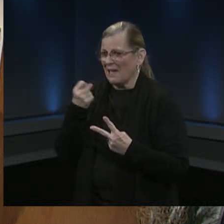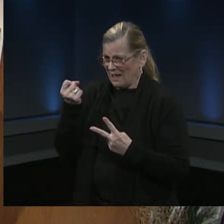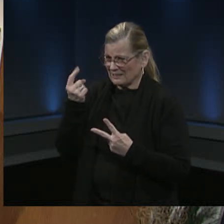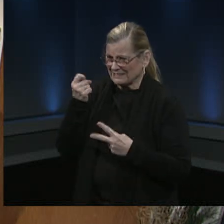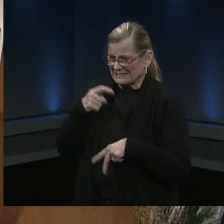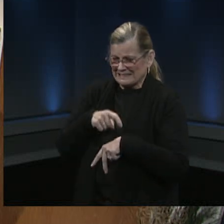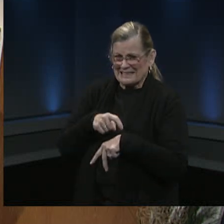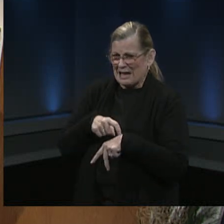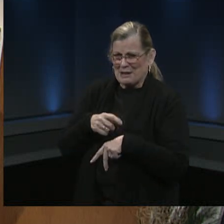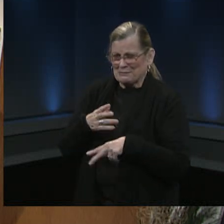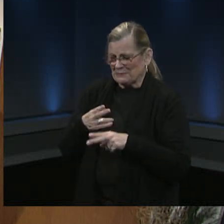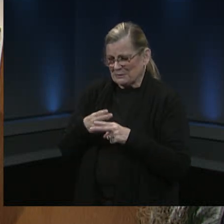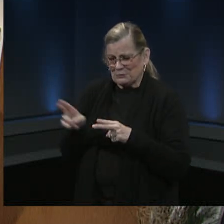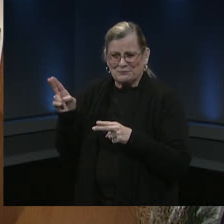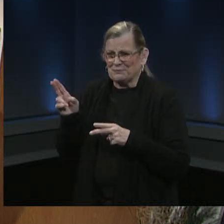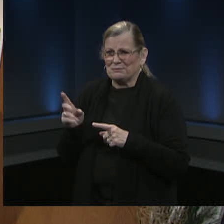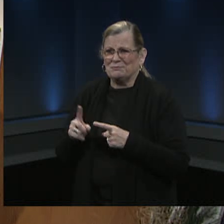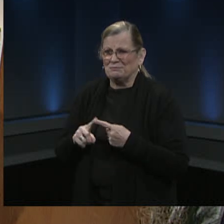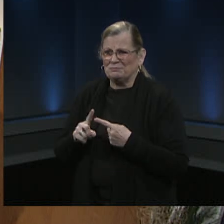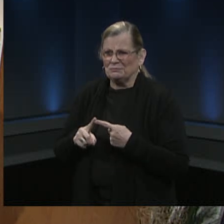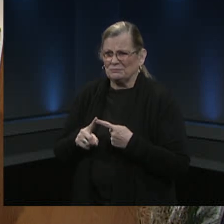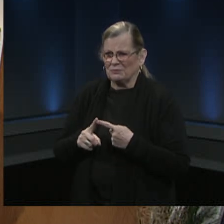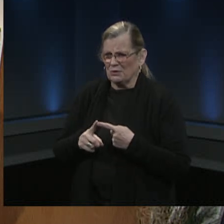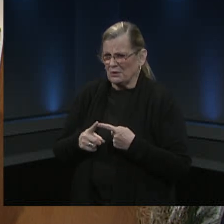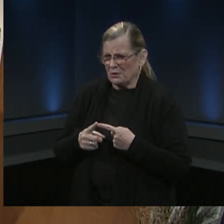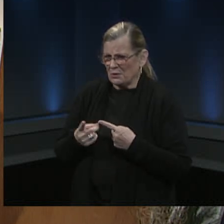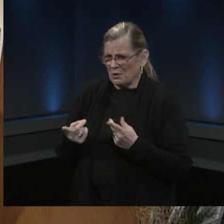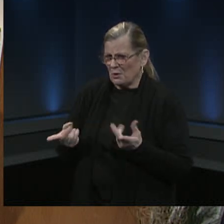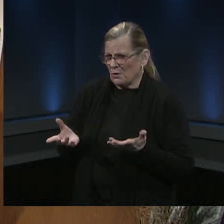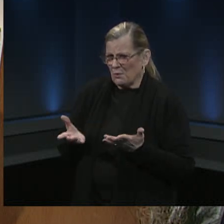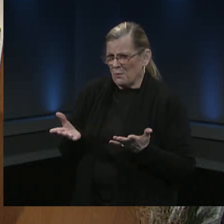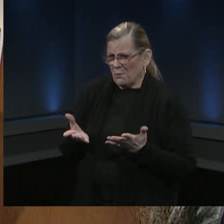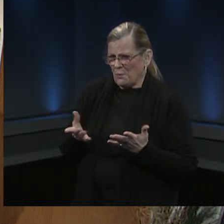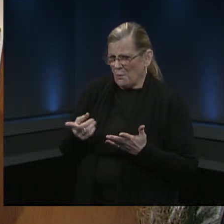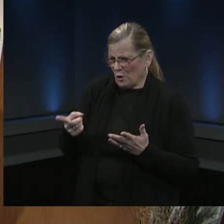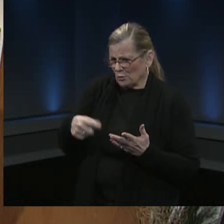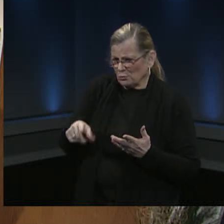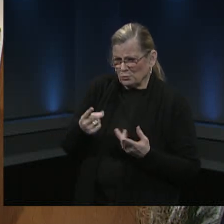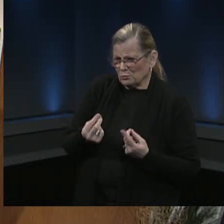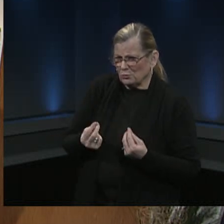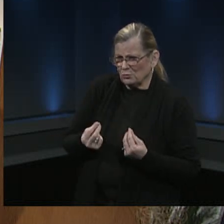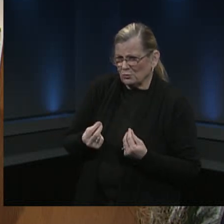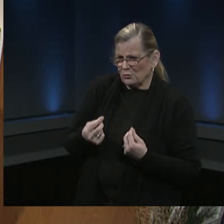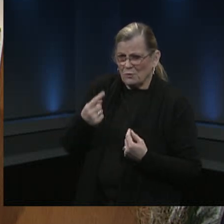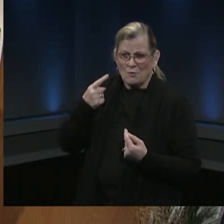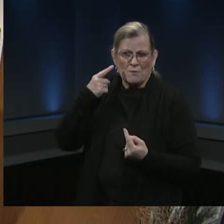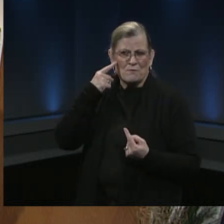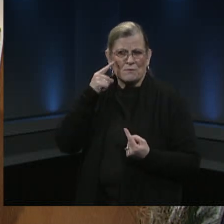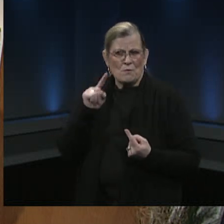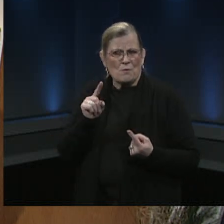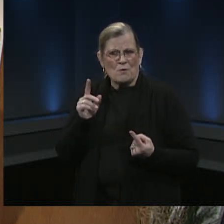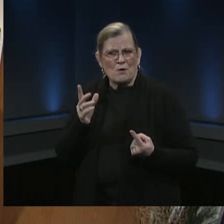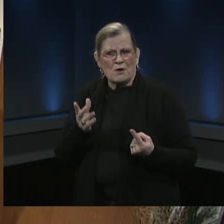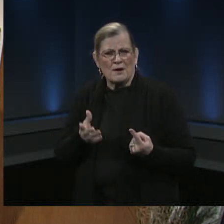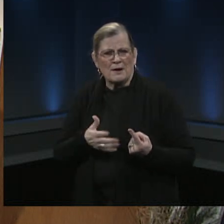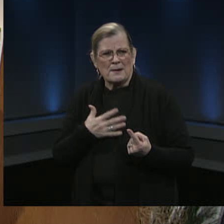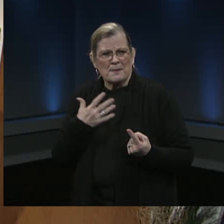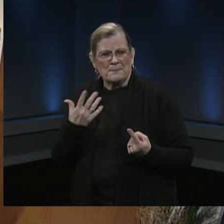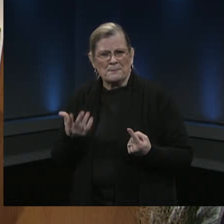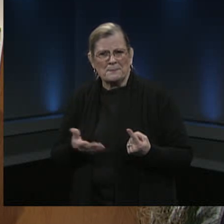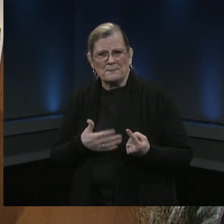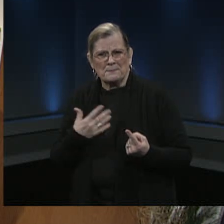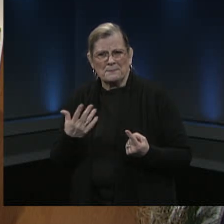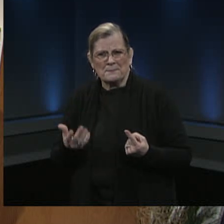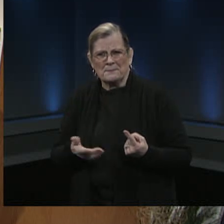first question is what is being done to ensure that staff who are in lower priority groups are not receiving the vaccine before